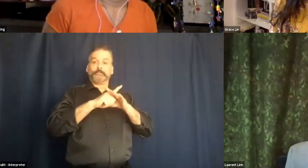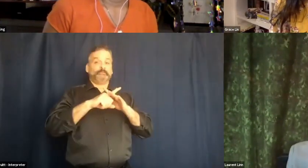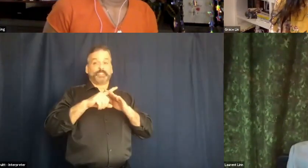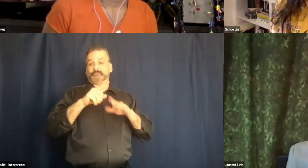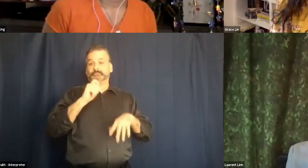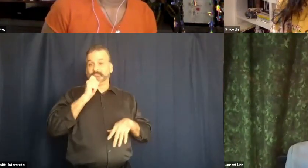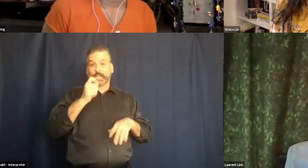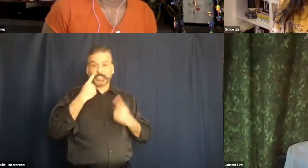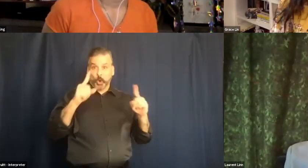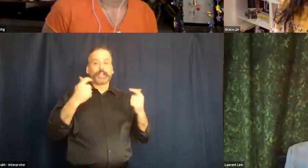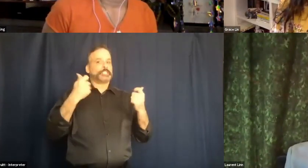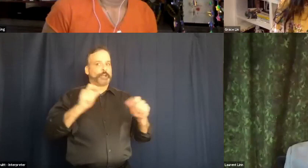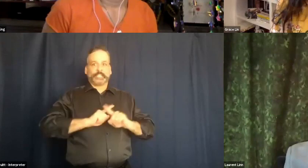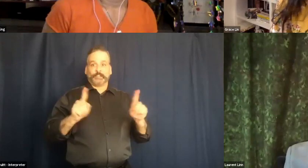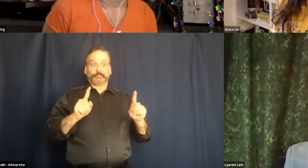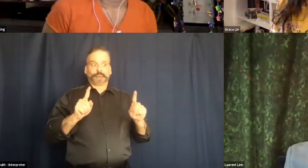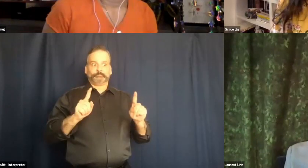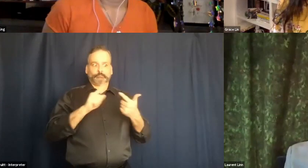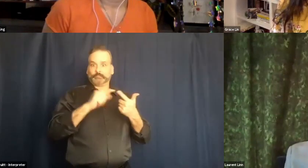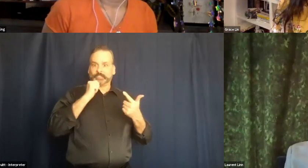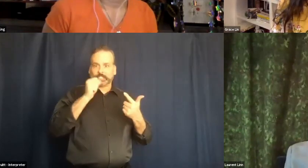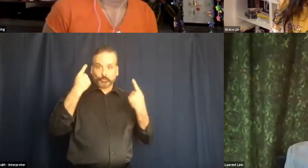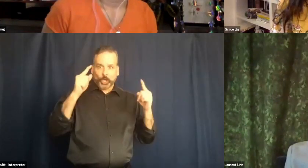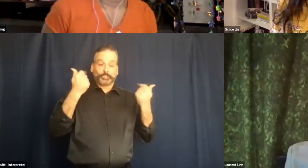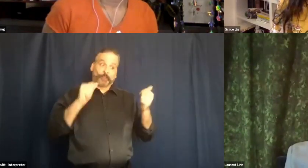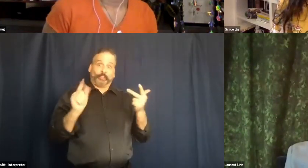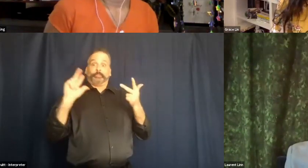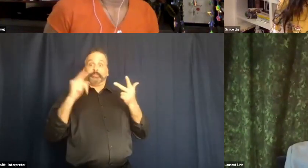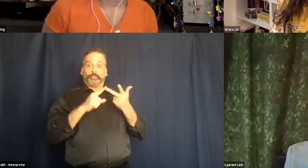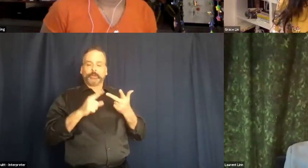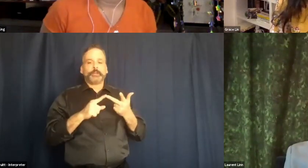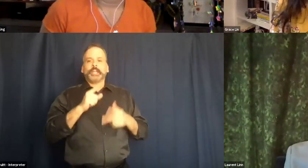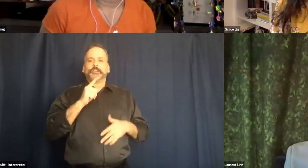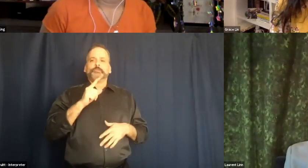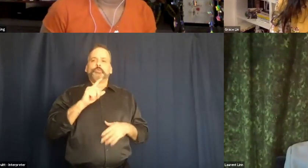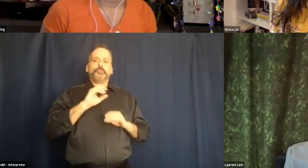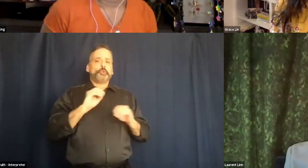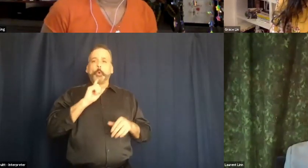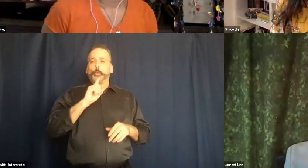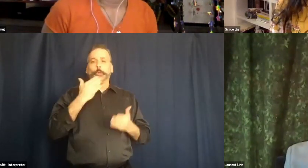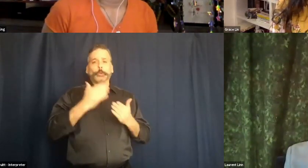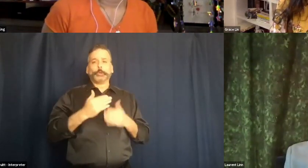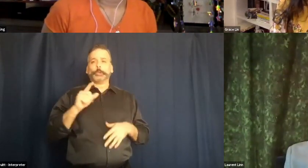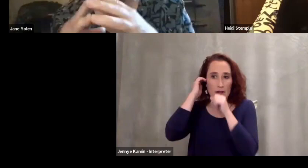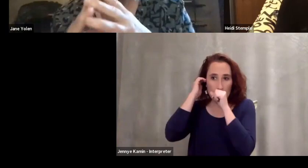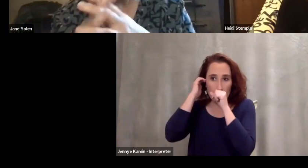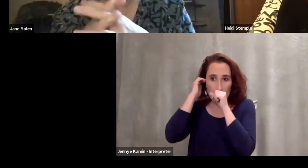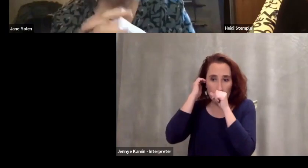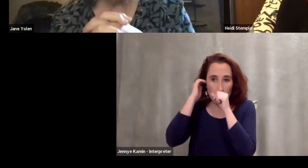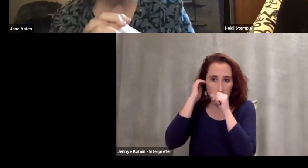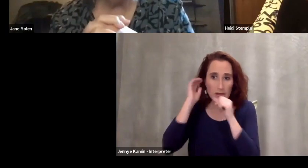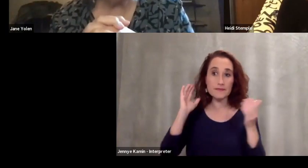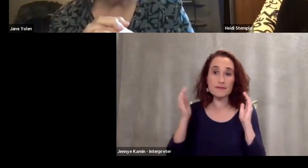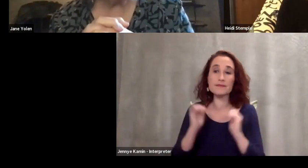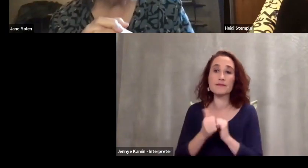way if it doesn't work try another way I don't really have a really good tip except try them all and see which one works the best so it's